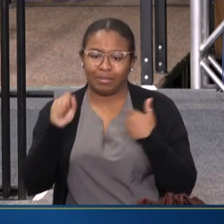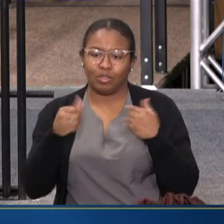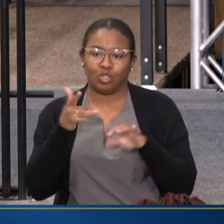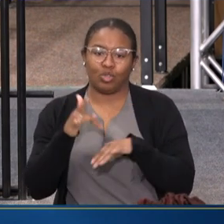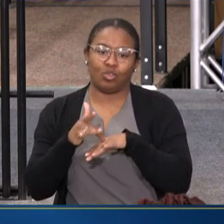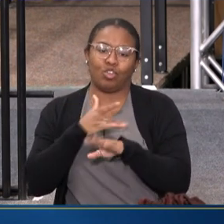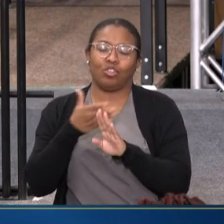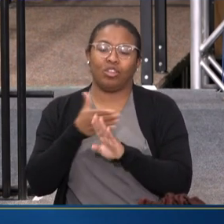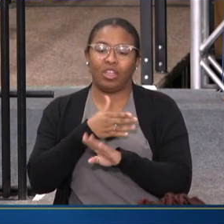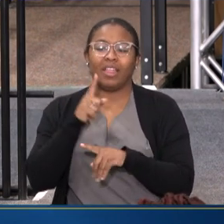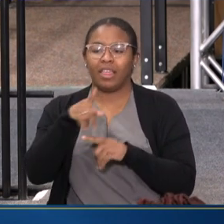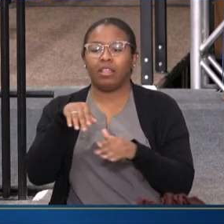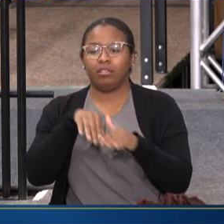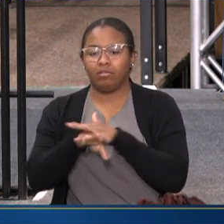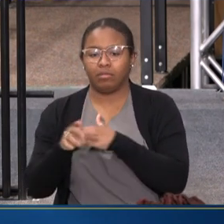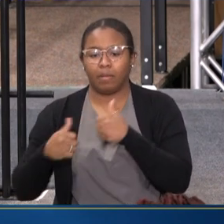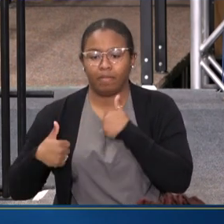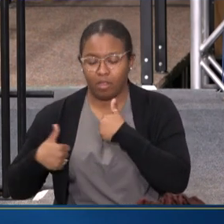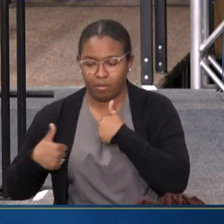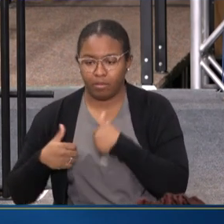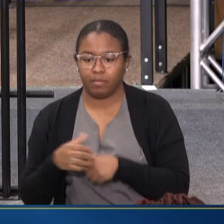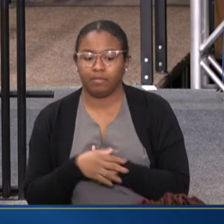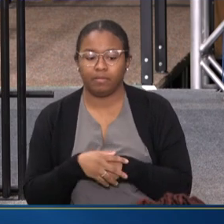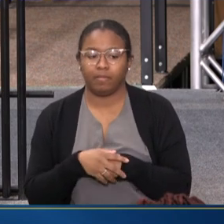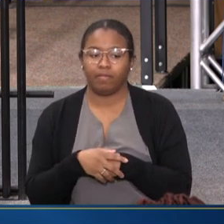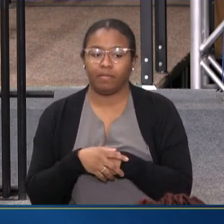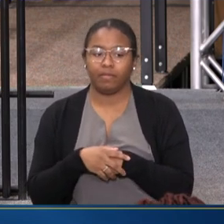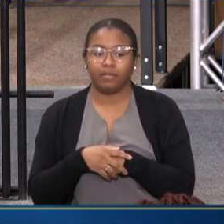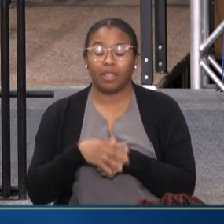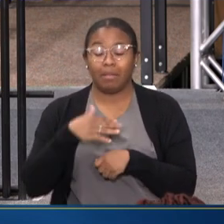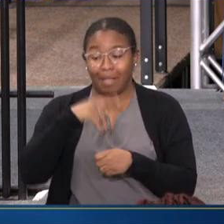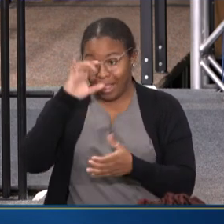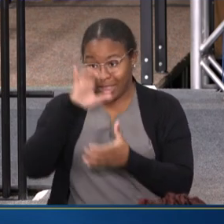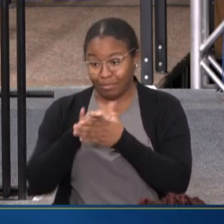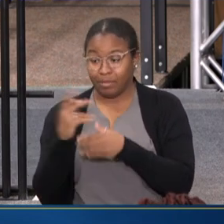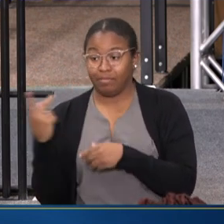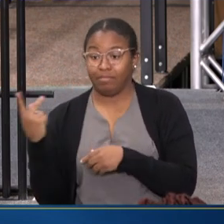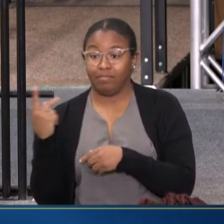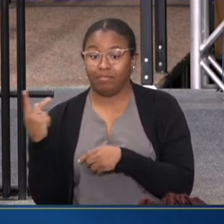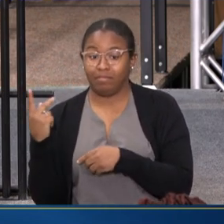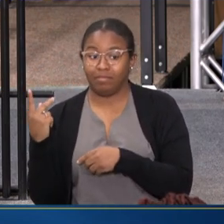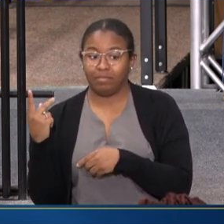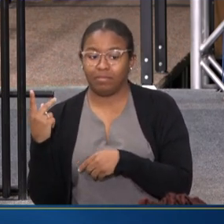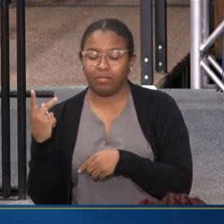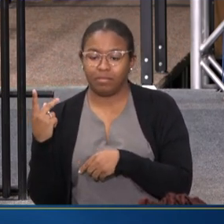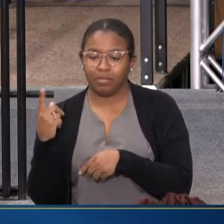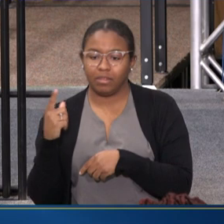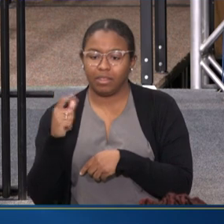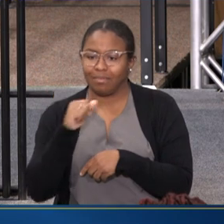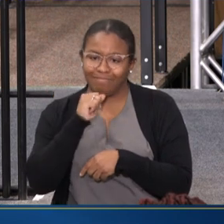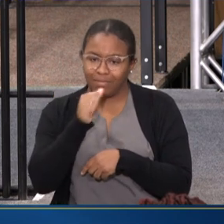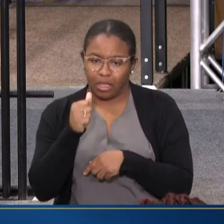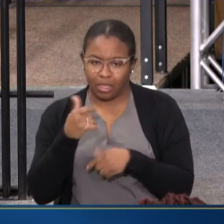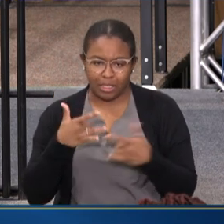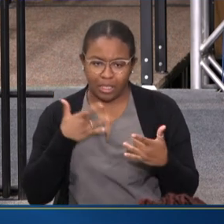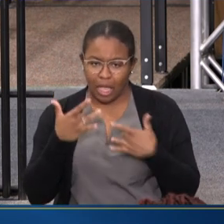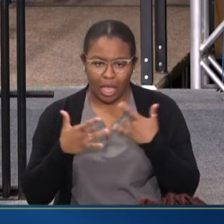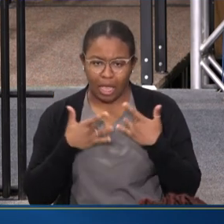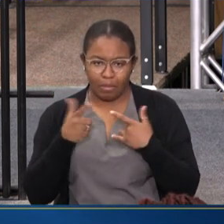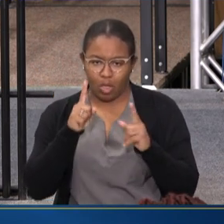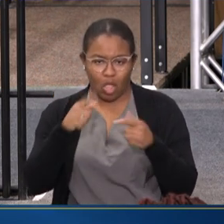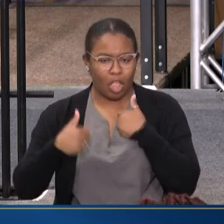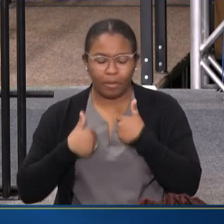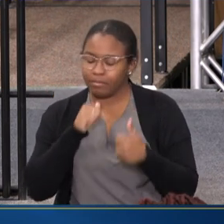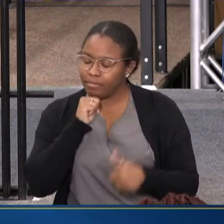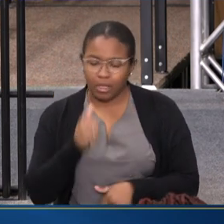AND ENLIST IN THE ARMY. MY HUSBAND AND I WERE NOT EXCITED ABOUT HIS CHOICE,